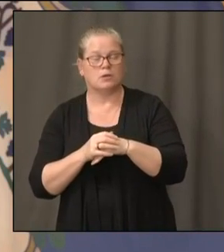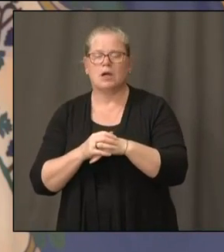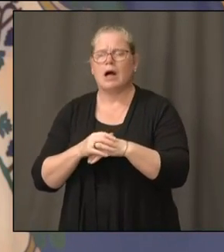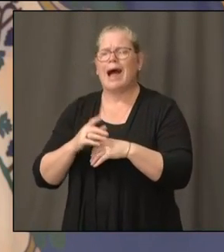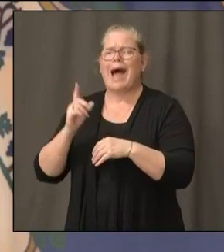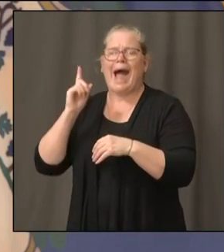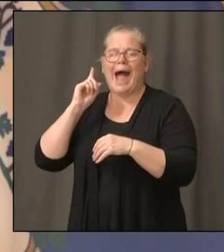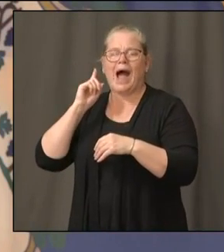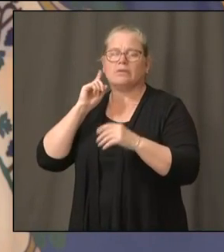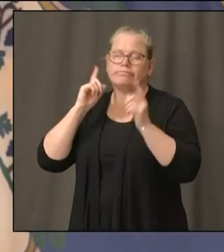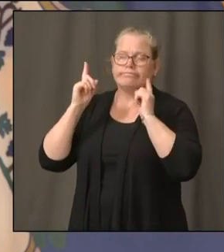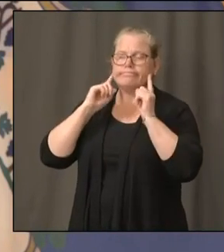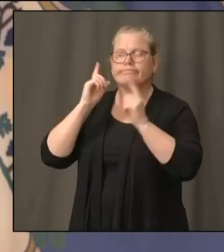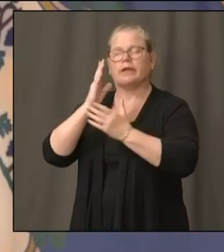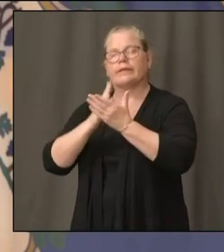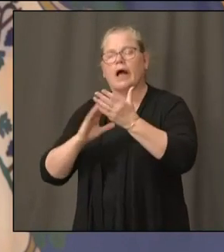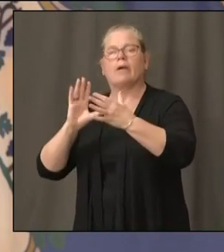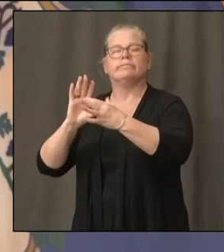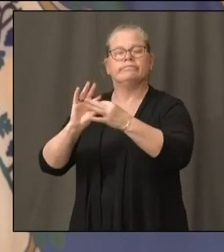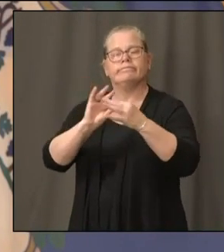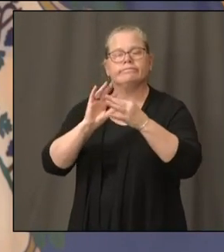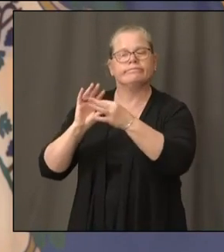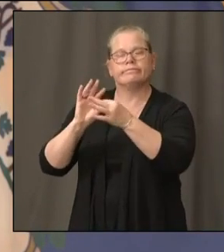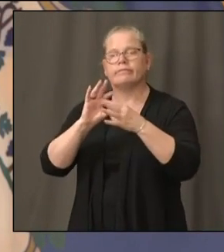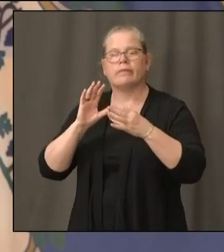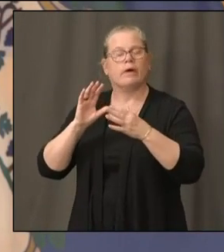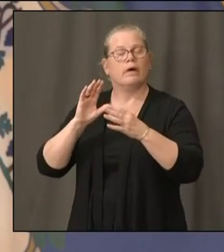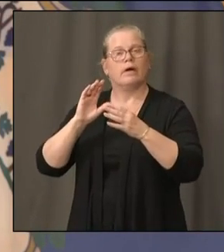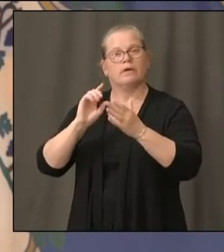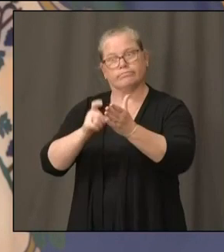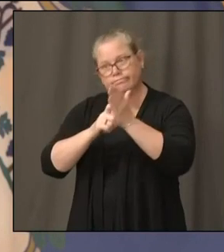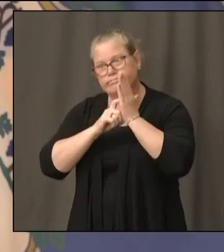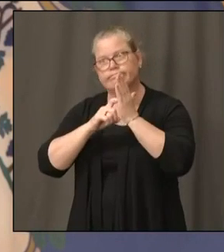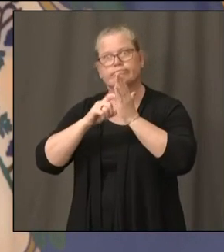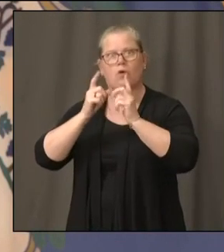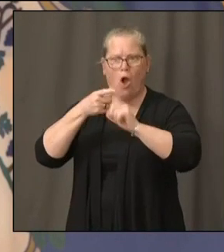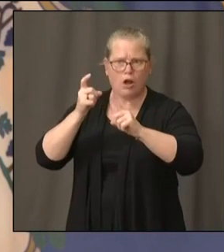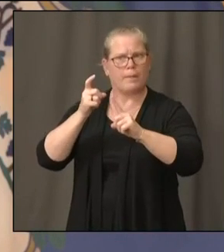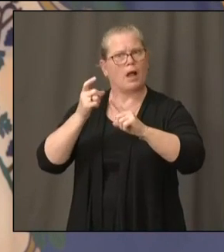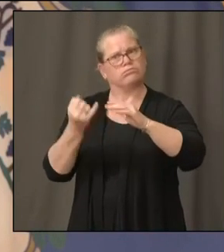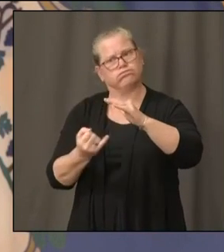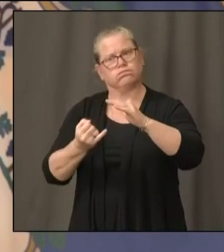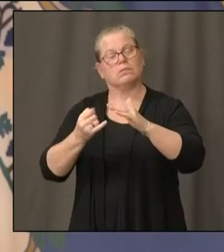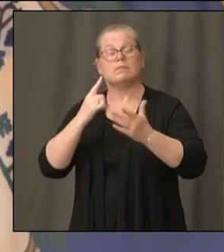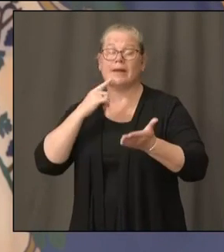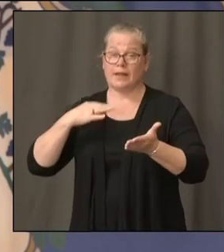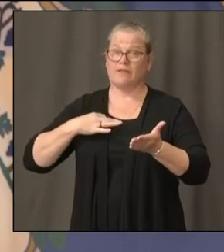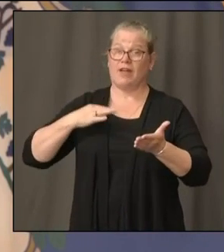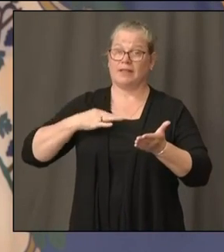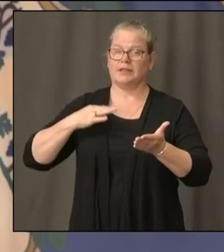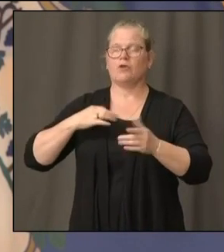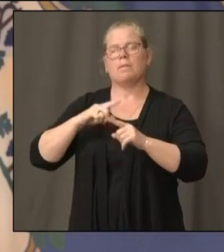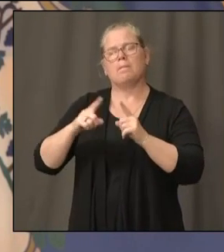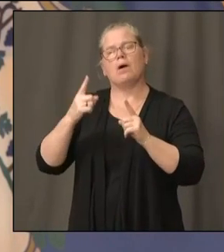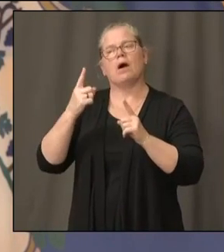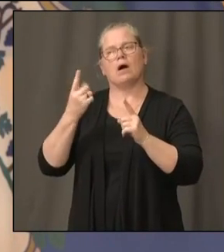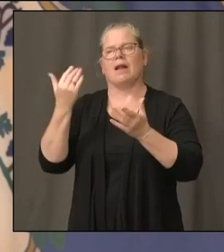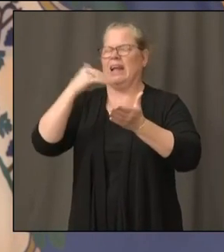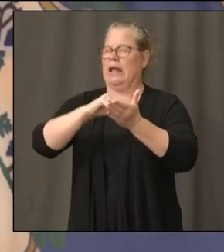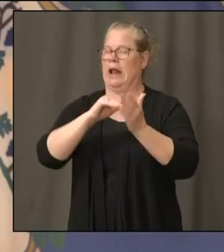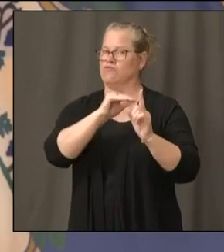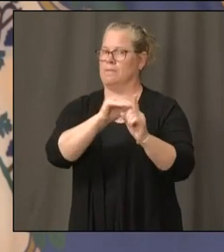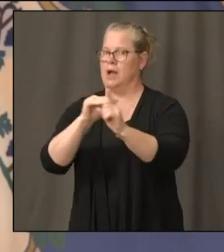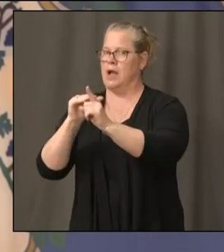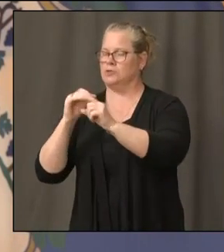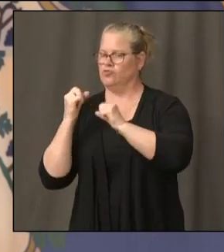automatically self-quarantines. It is voluntary. So this is just one more level of a strong reminder how important it is.